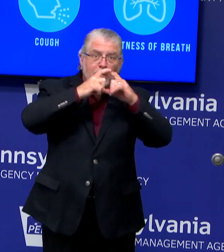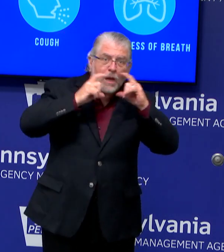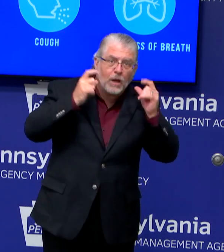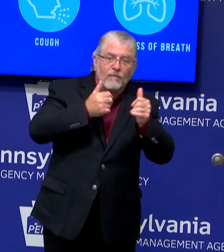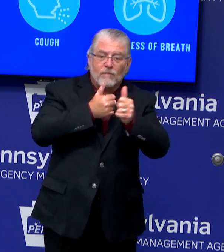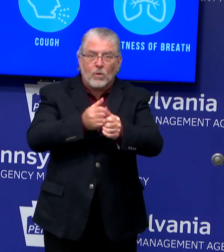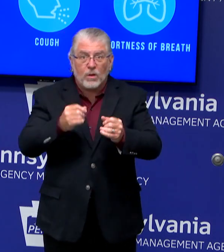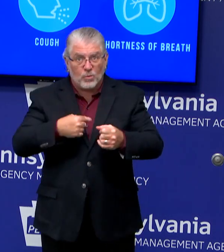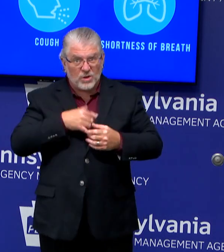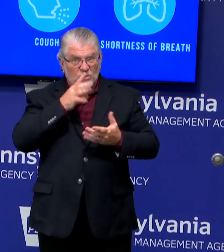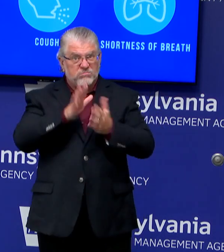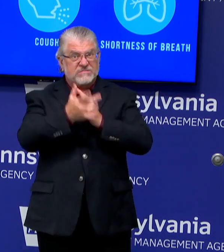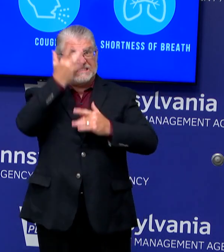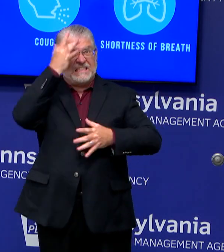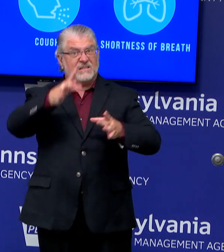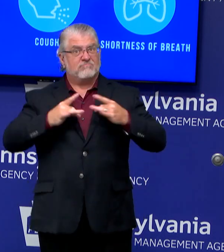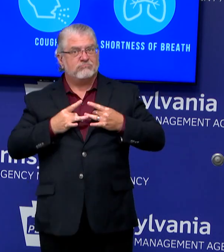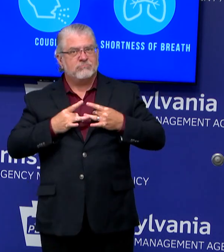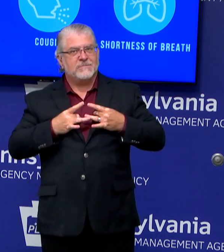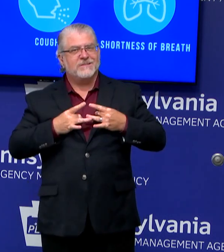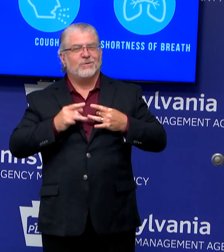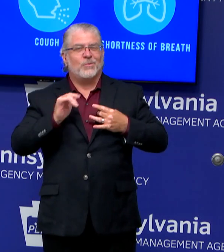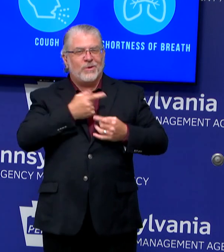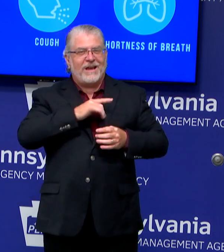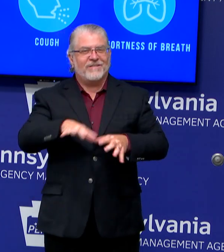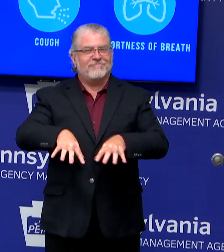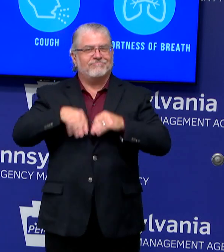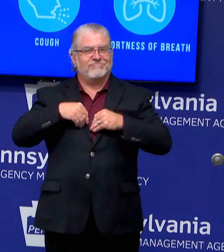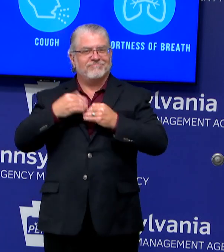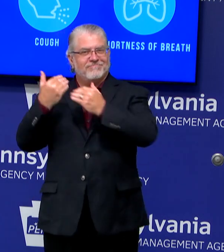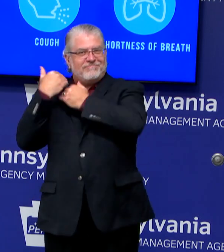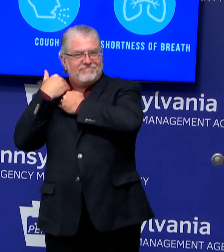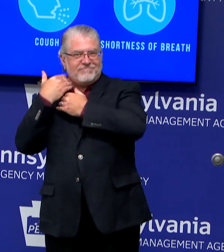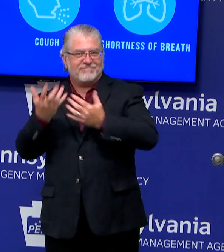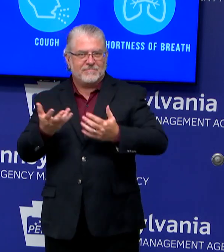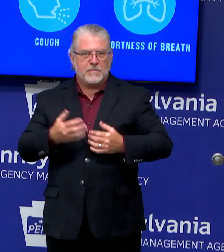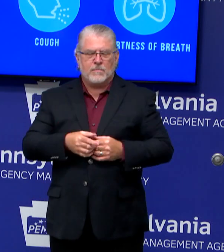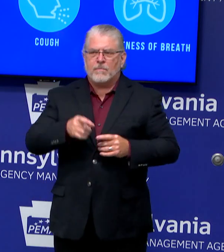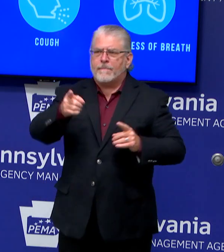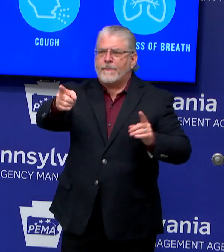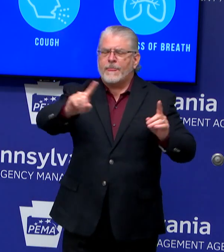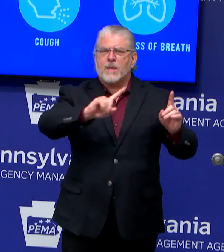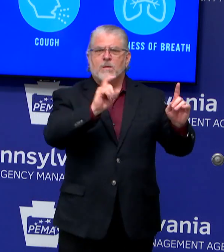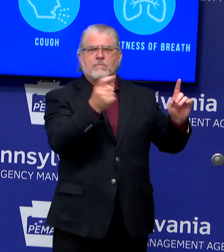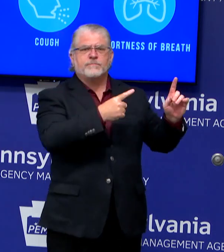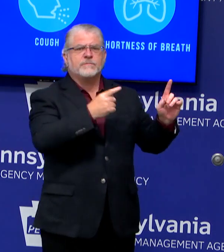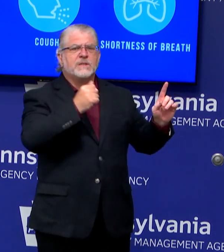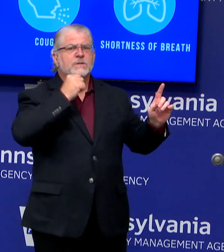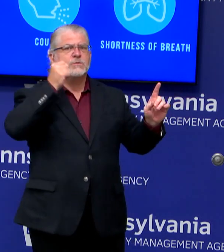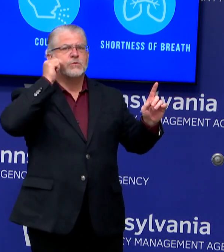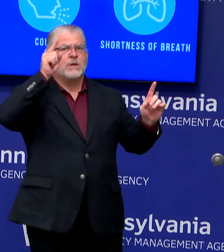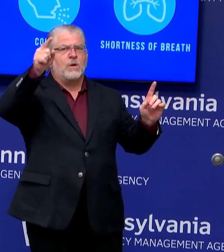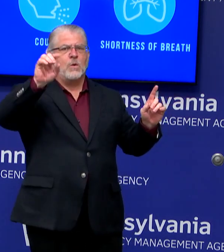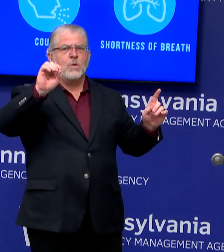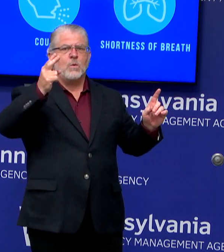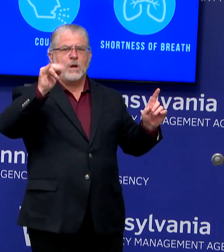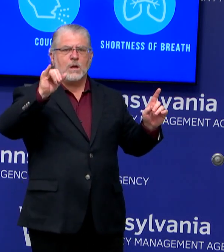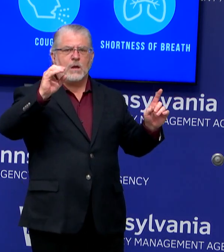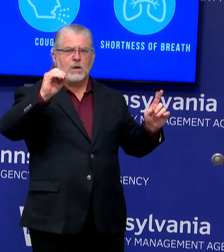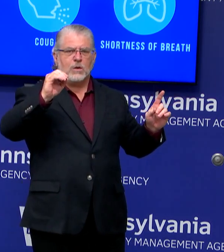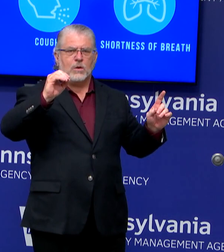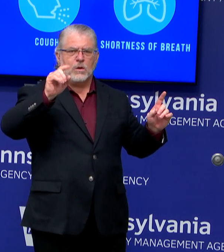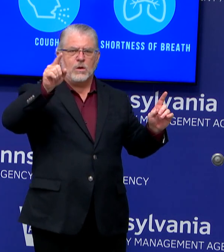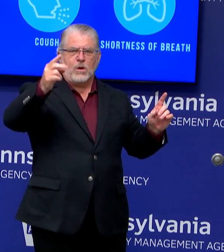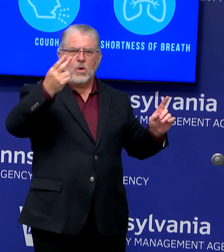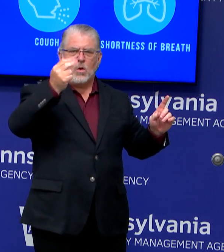Yeah. Governor, yesterday the Pro Football Hall of Fame in Canton, Ohio, came out with an announcement about the game. It is set to be